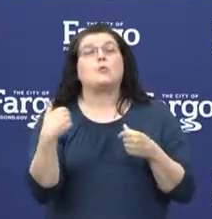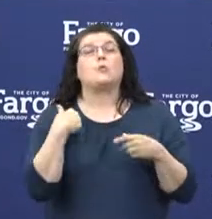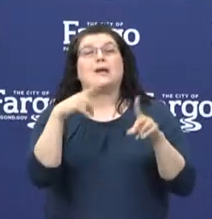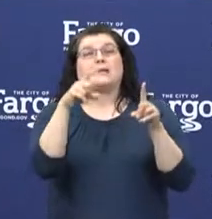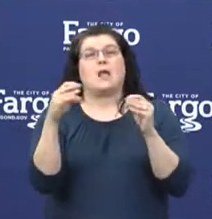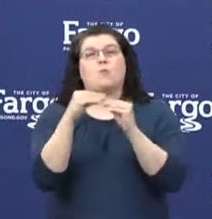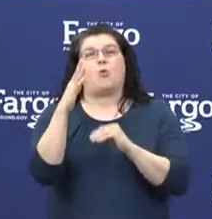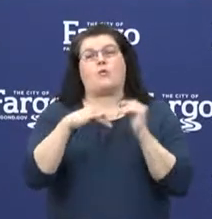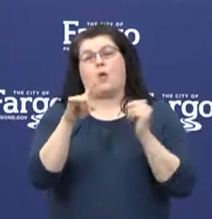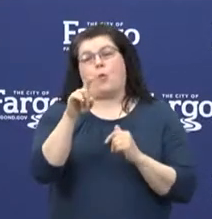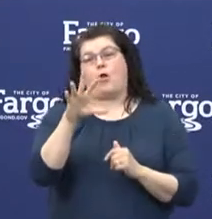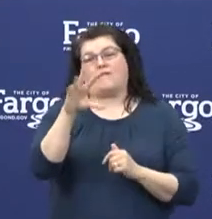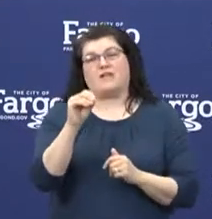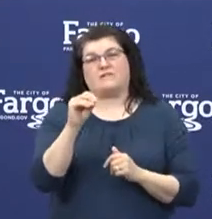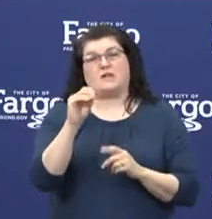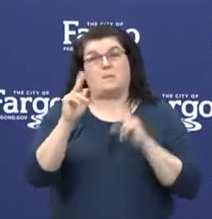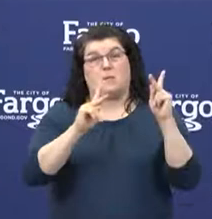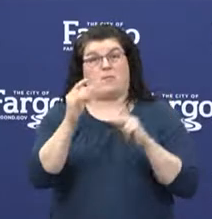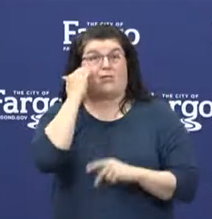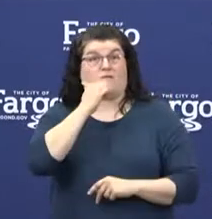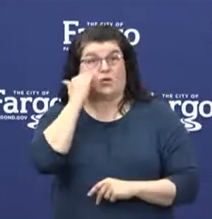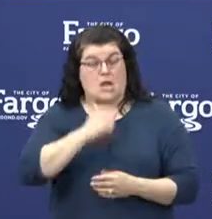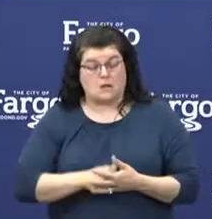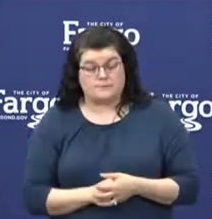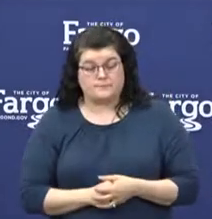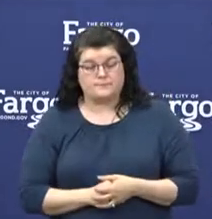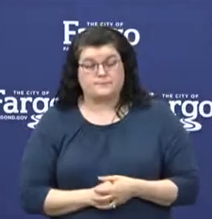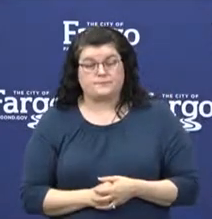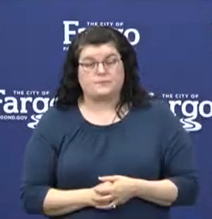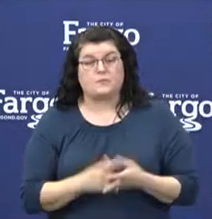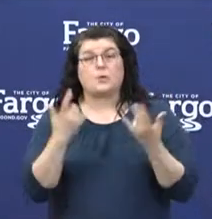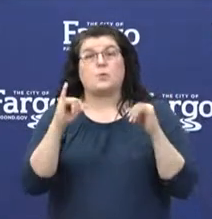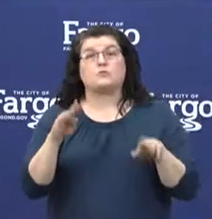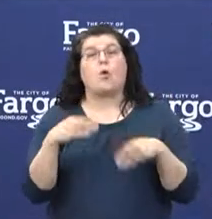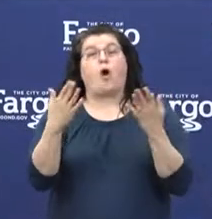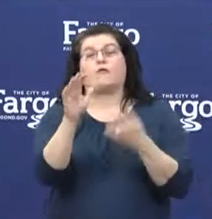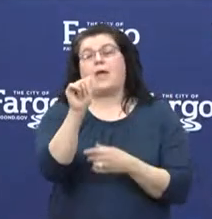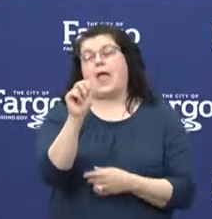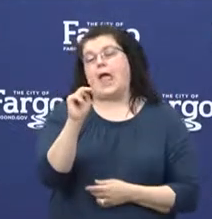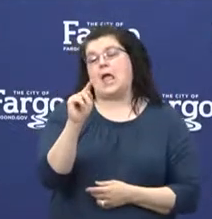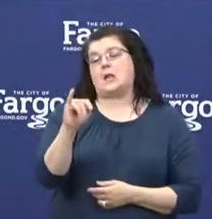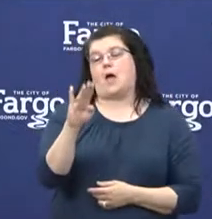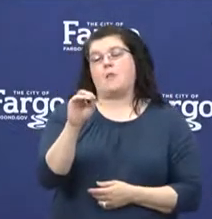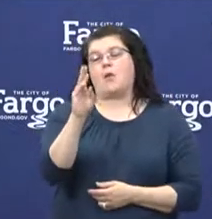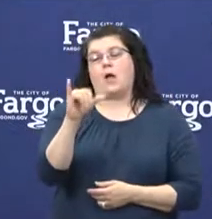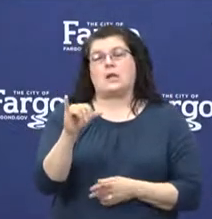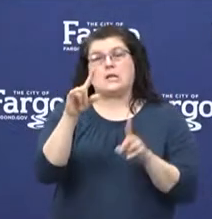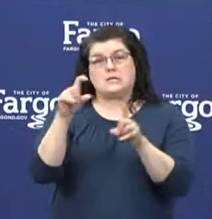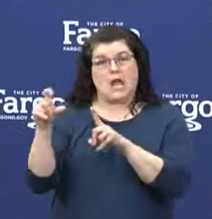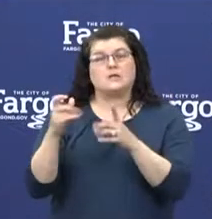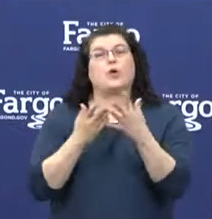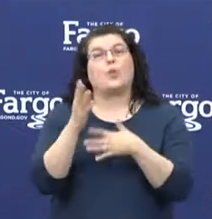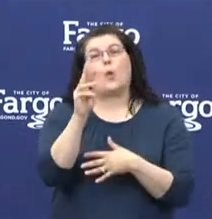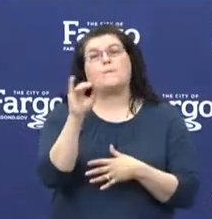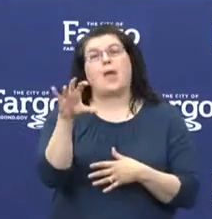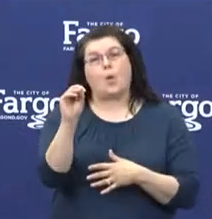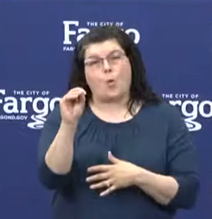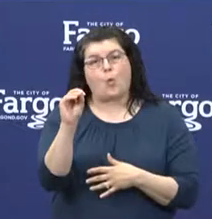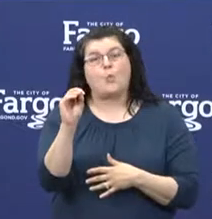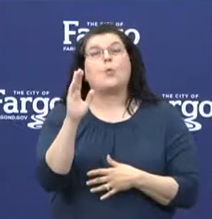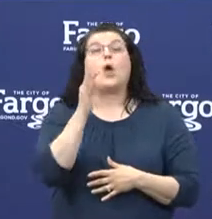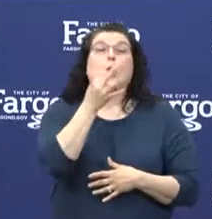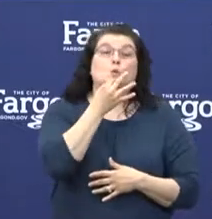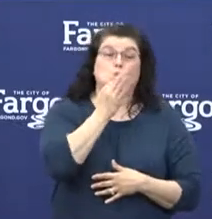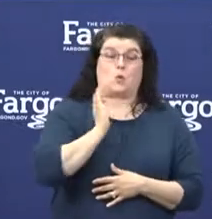150 people daily. We continue to offer antibody testing through Mayo and soon via our laboratory